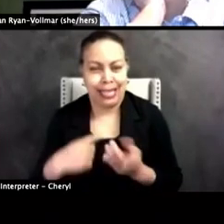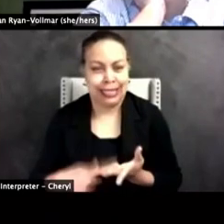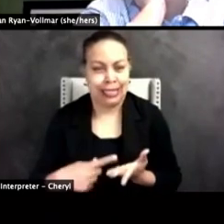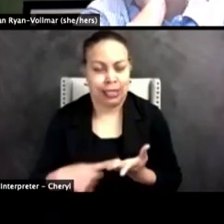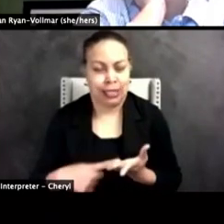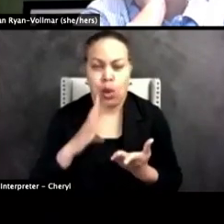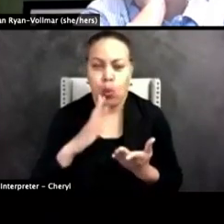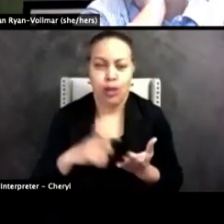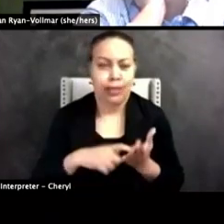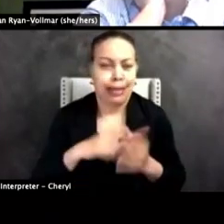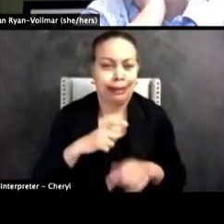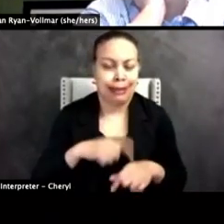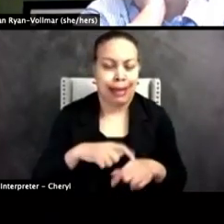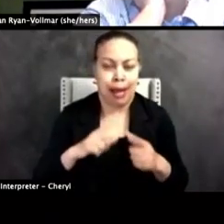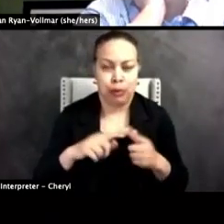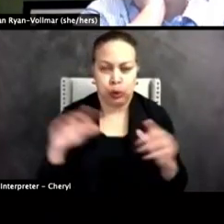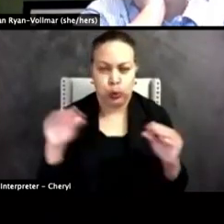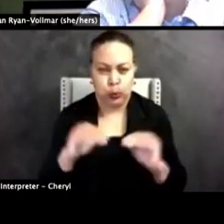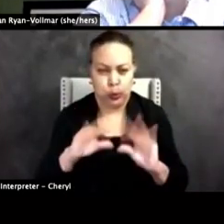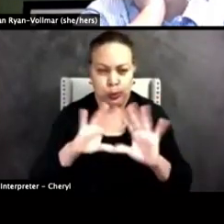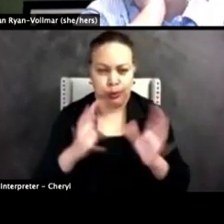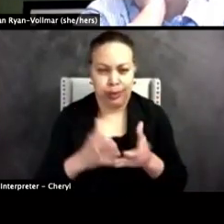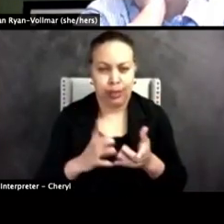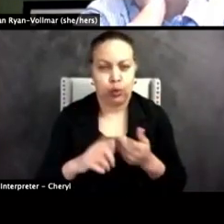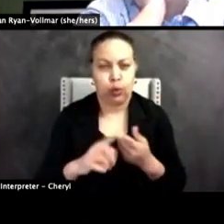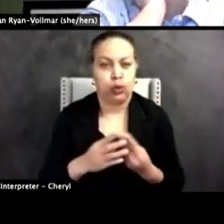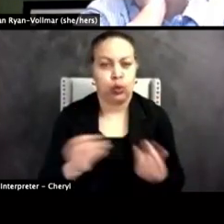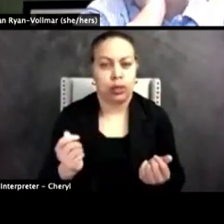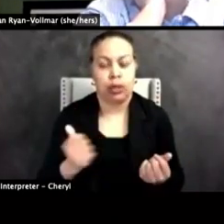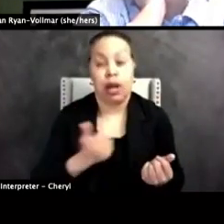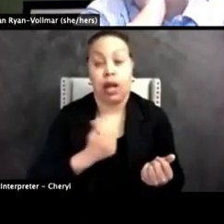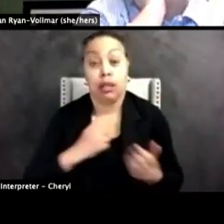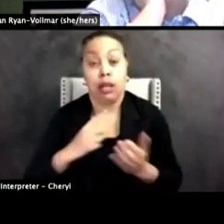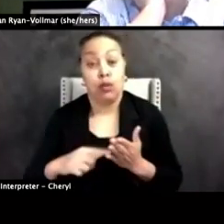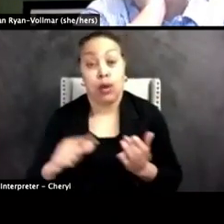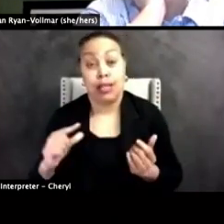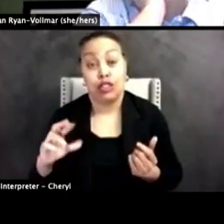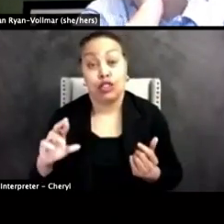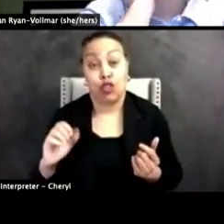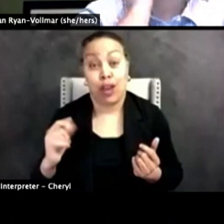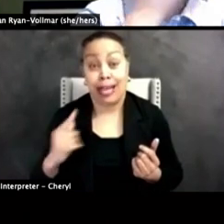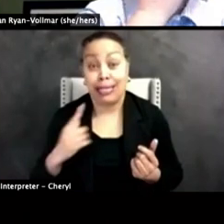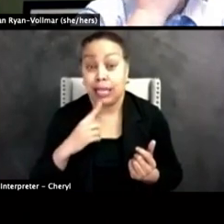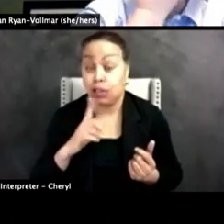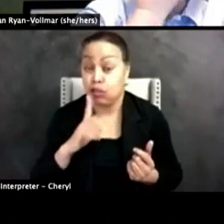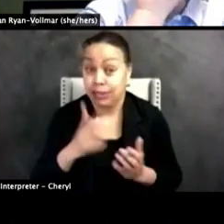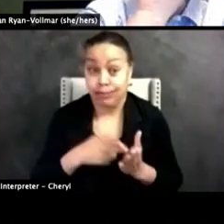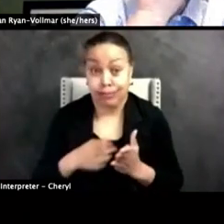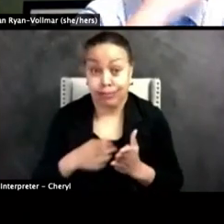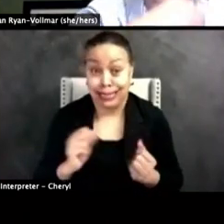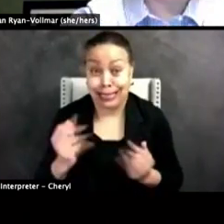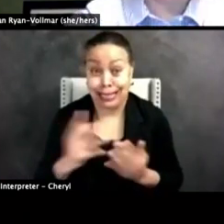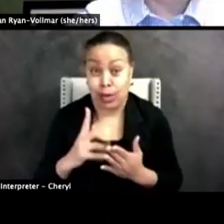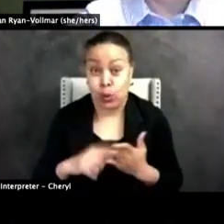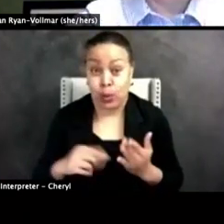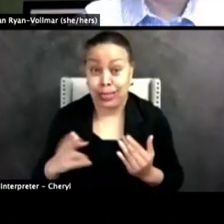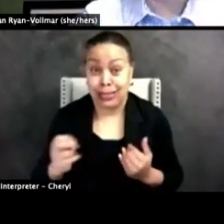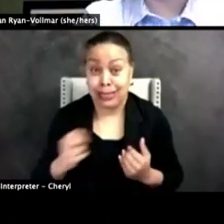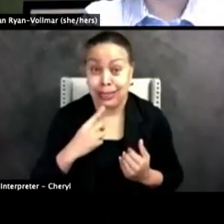together into a solution. I loved what Greg said. Actually, I was really scared by what Greg said, pointing out that